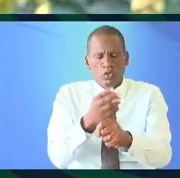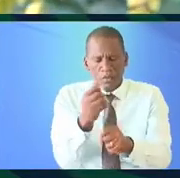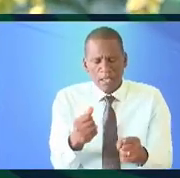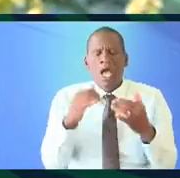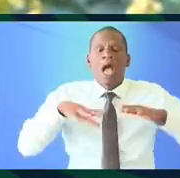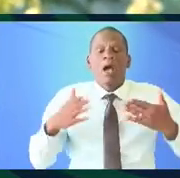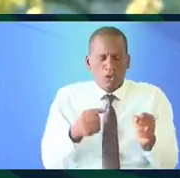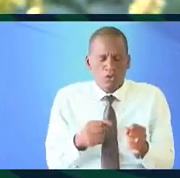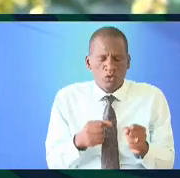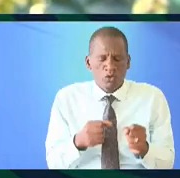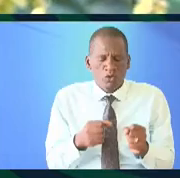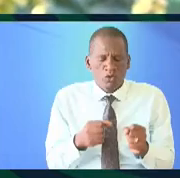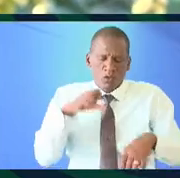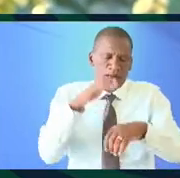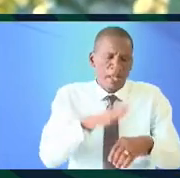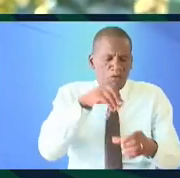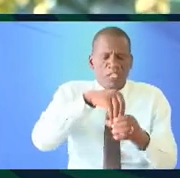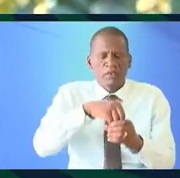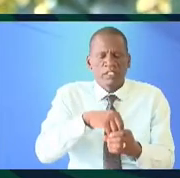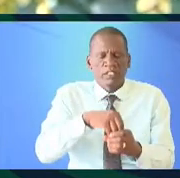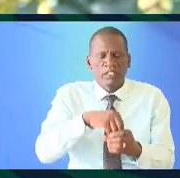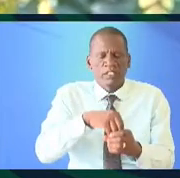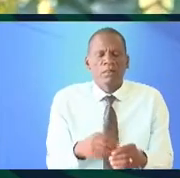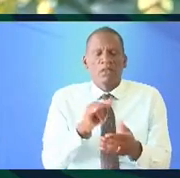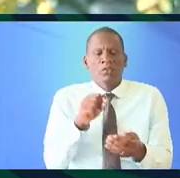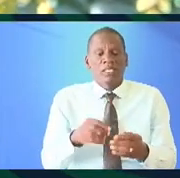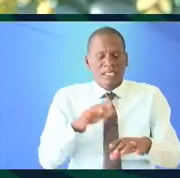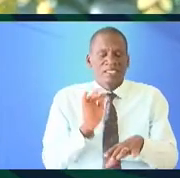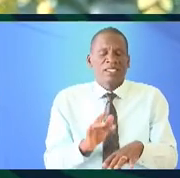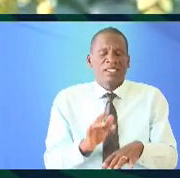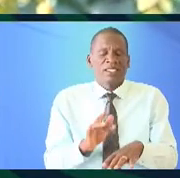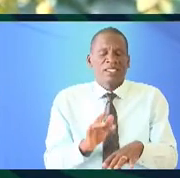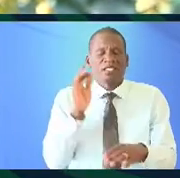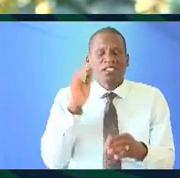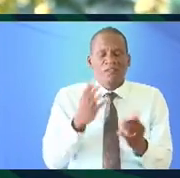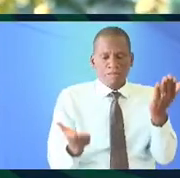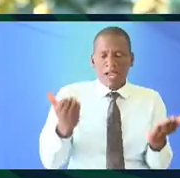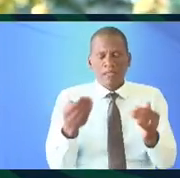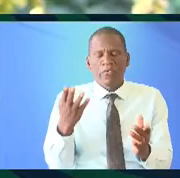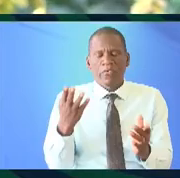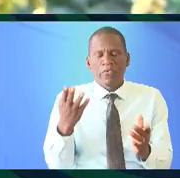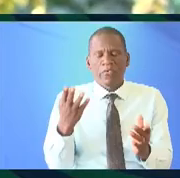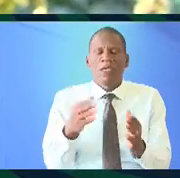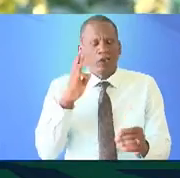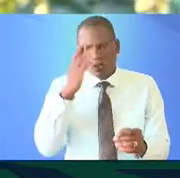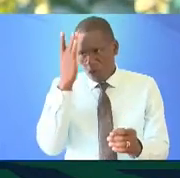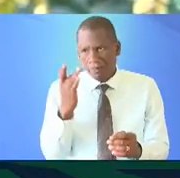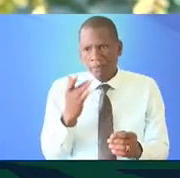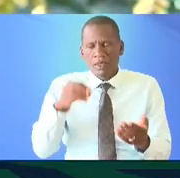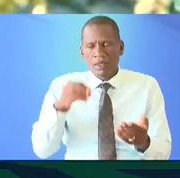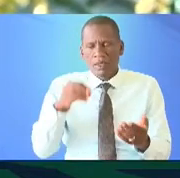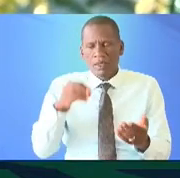money so how do you recoup that investment so it's a very delicate balancing act because